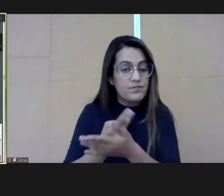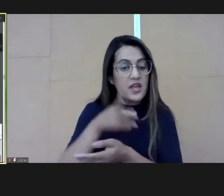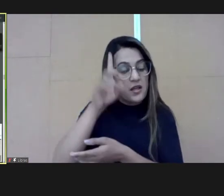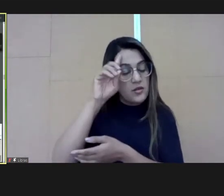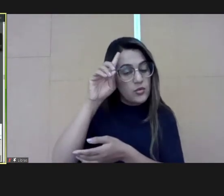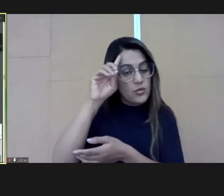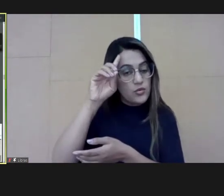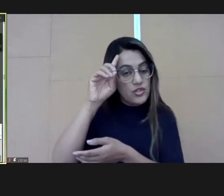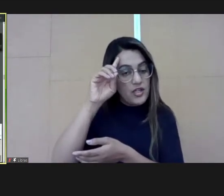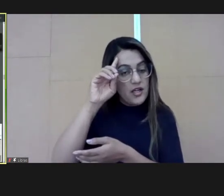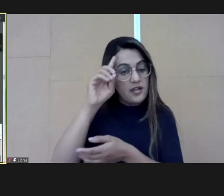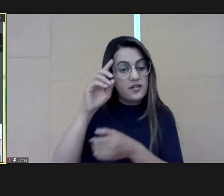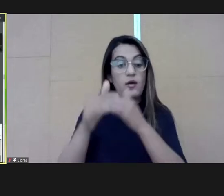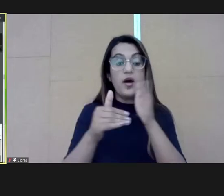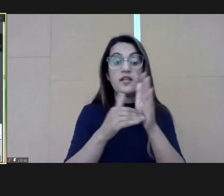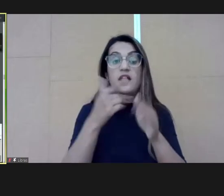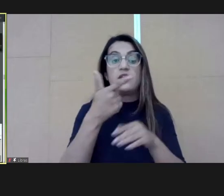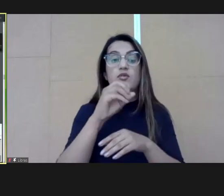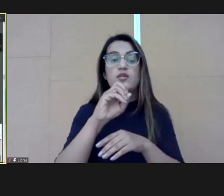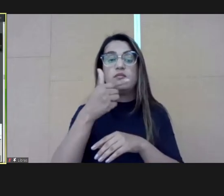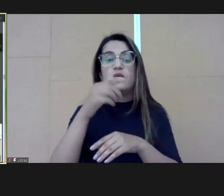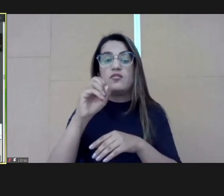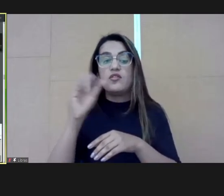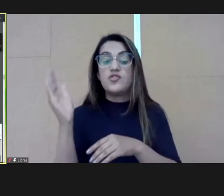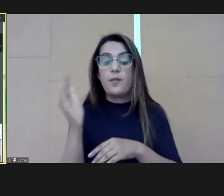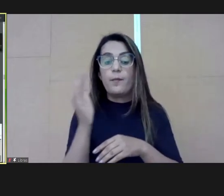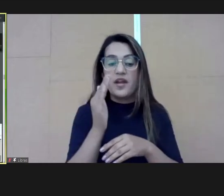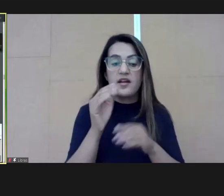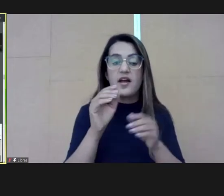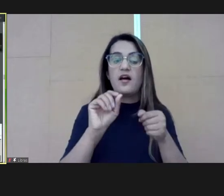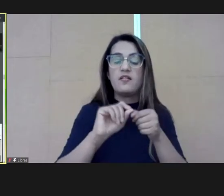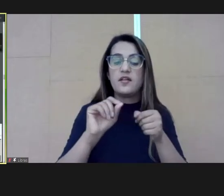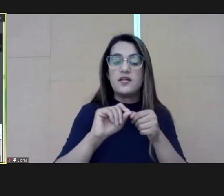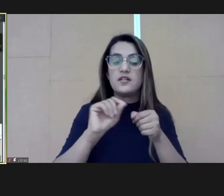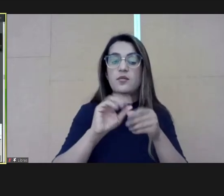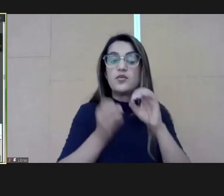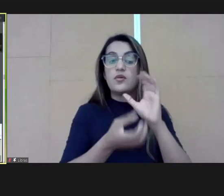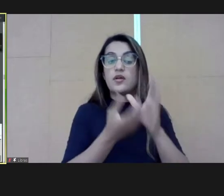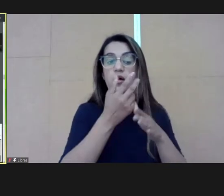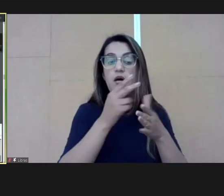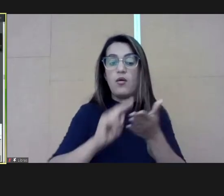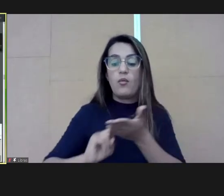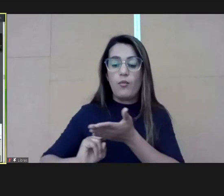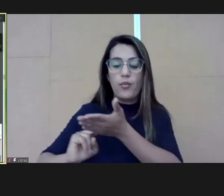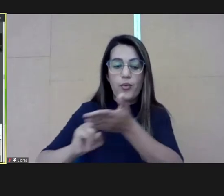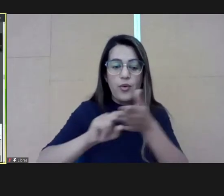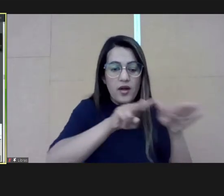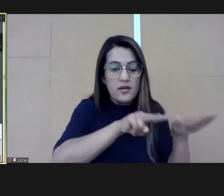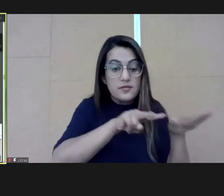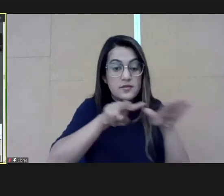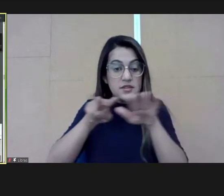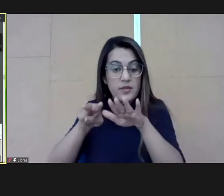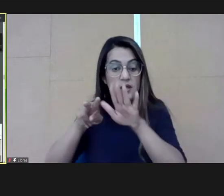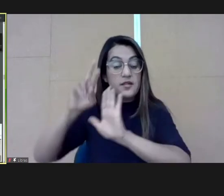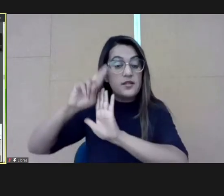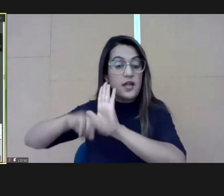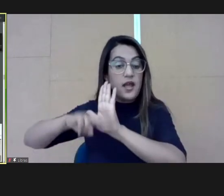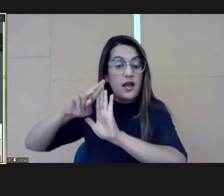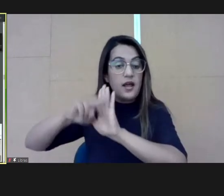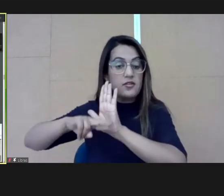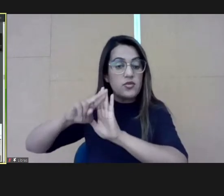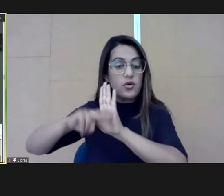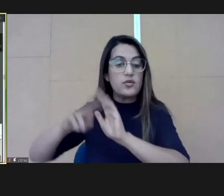So, since 2020, we sent these reports